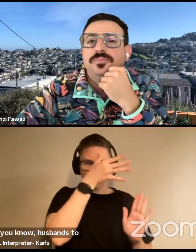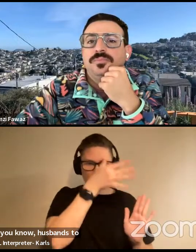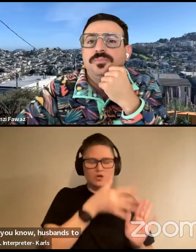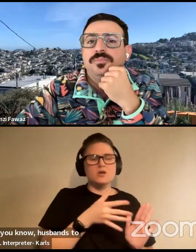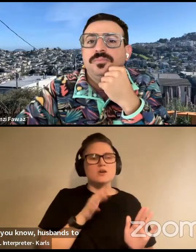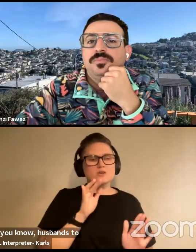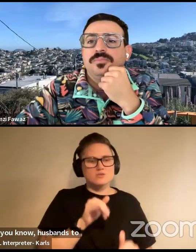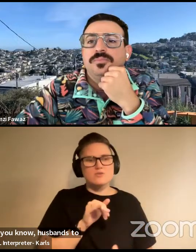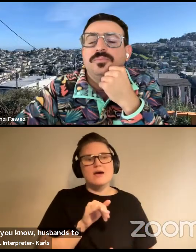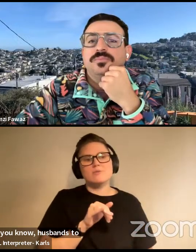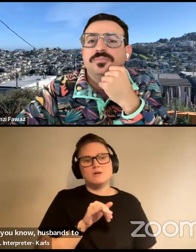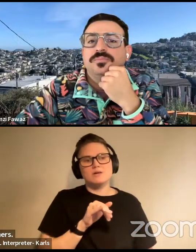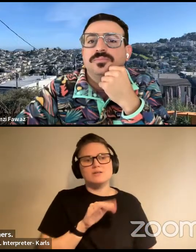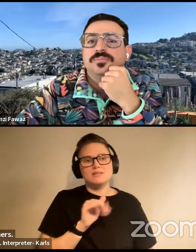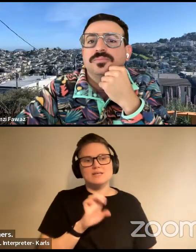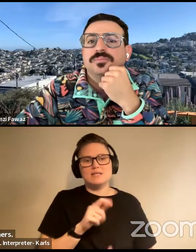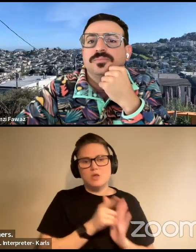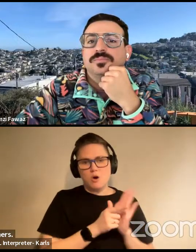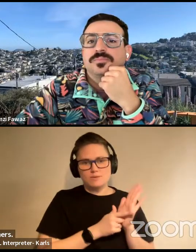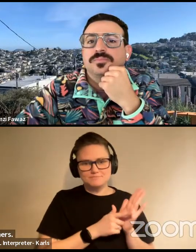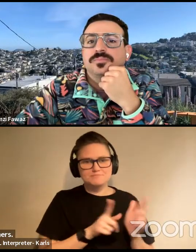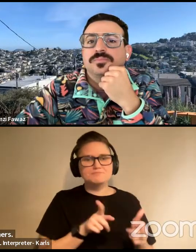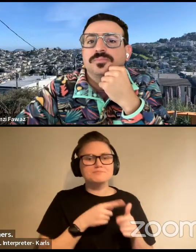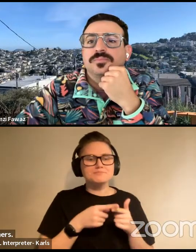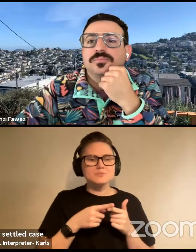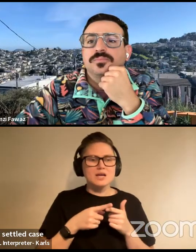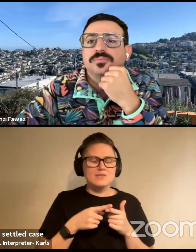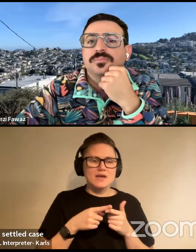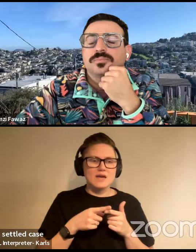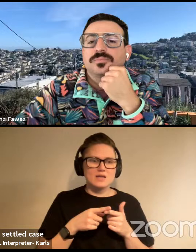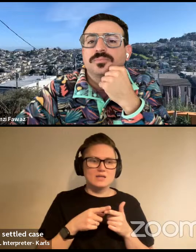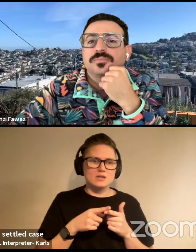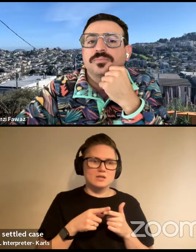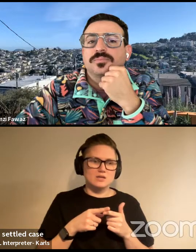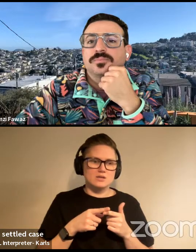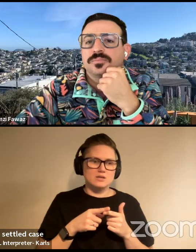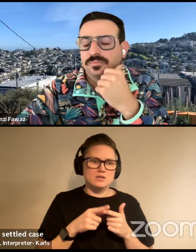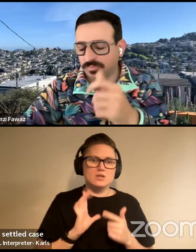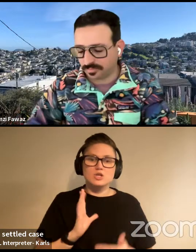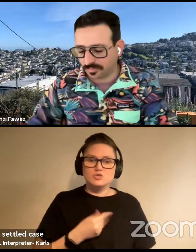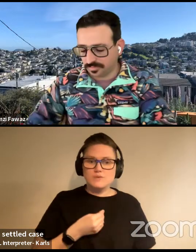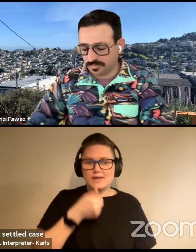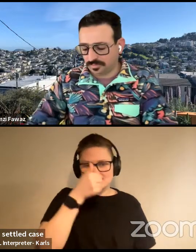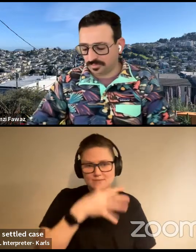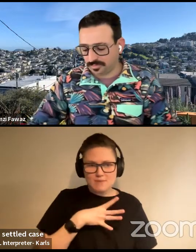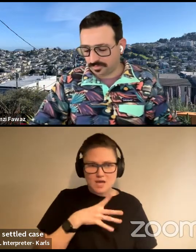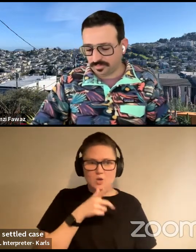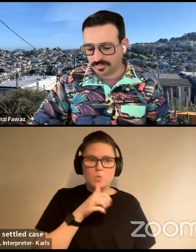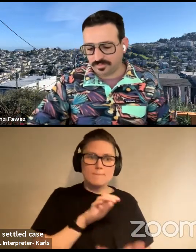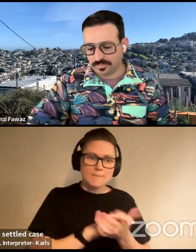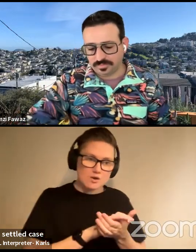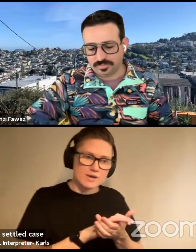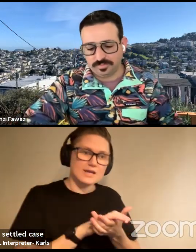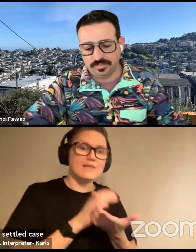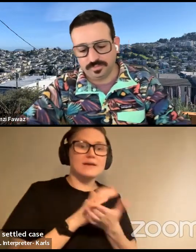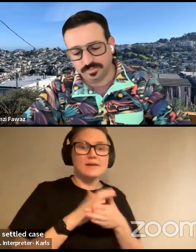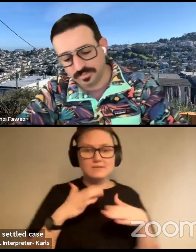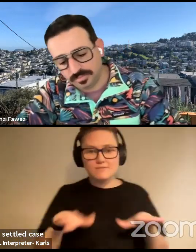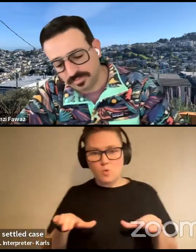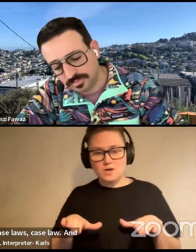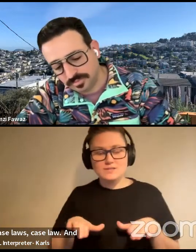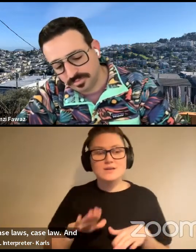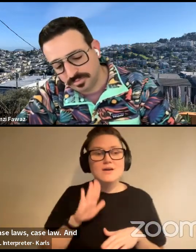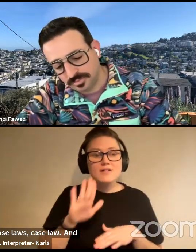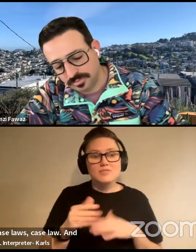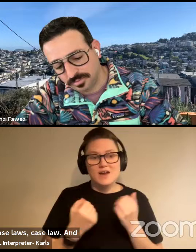case laws, case law. And then so like trans men who are married and then get divorced, their advocates